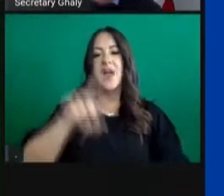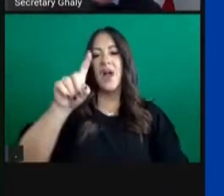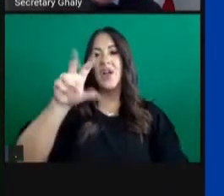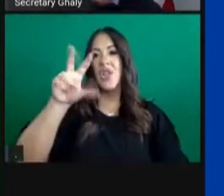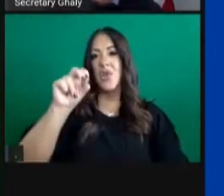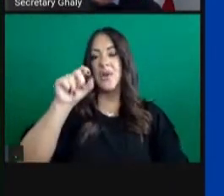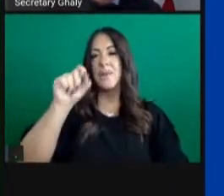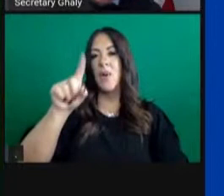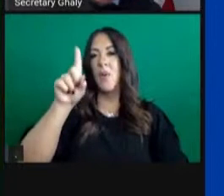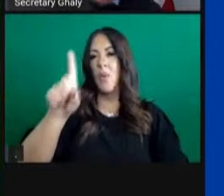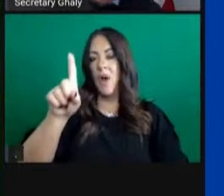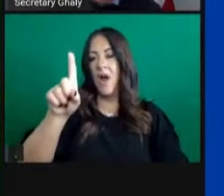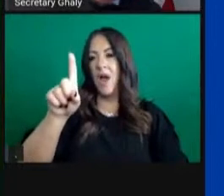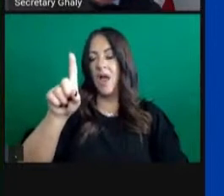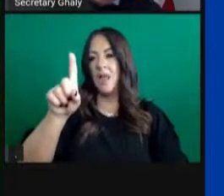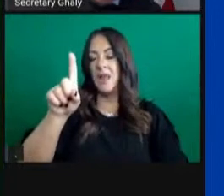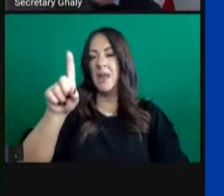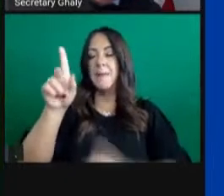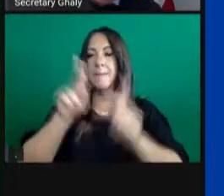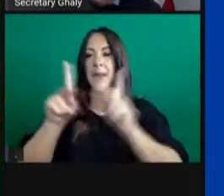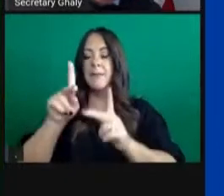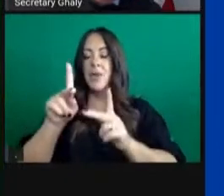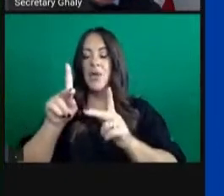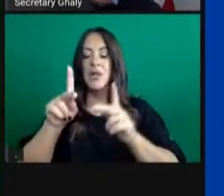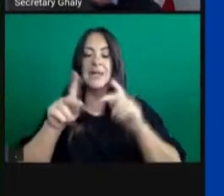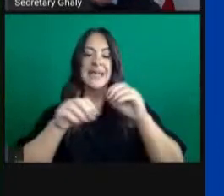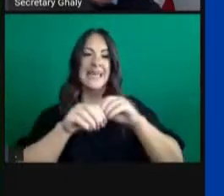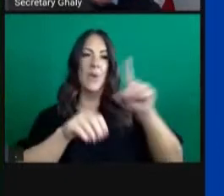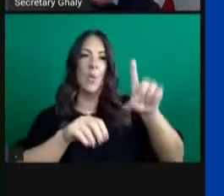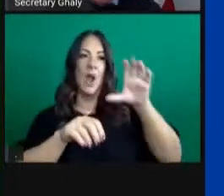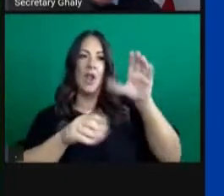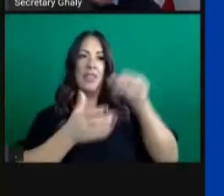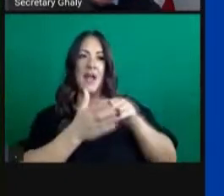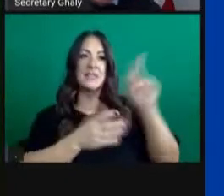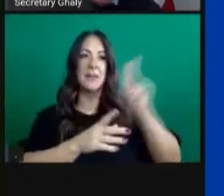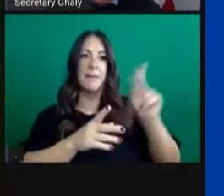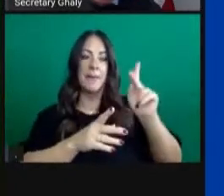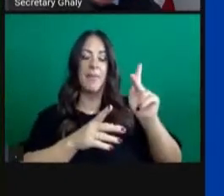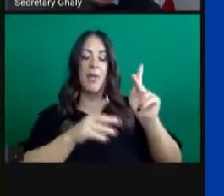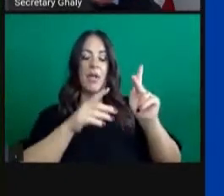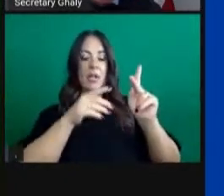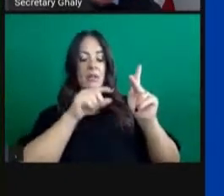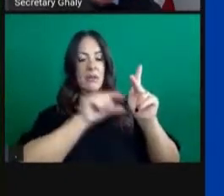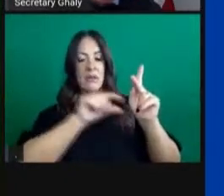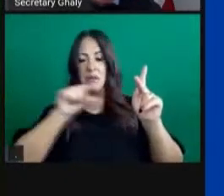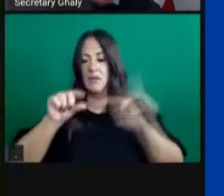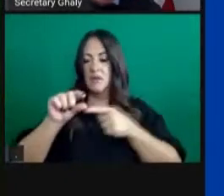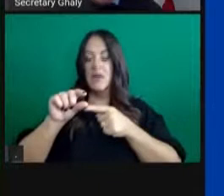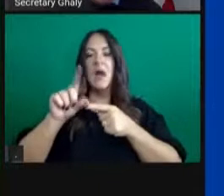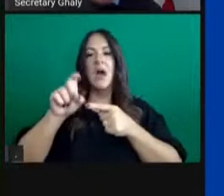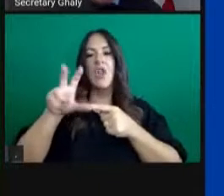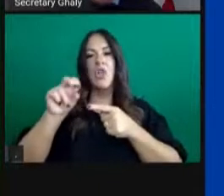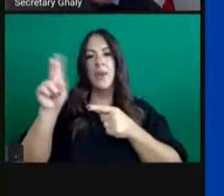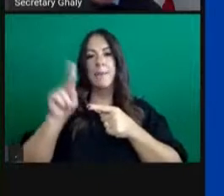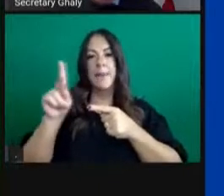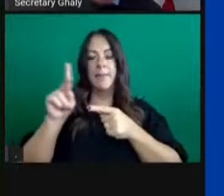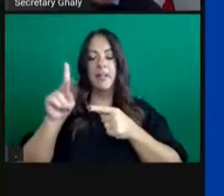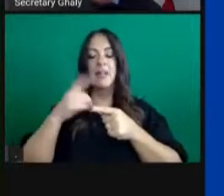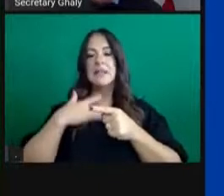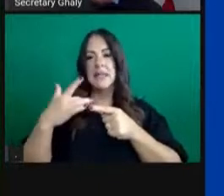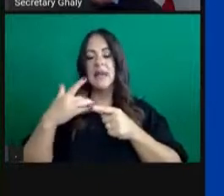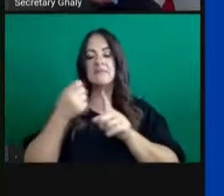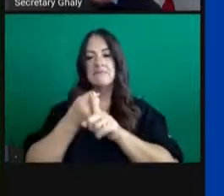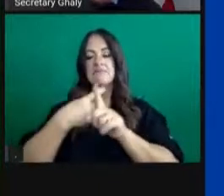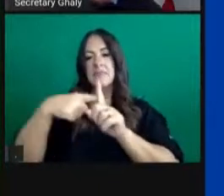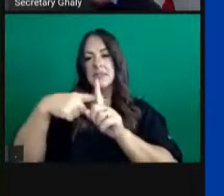per 100,000 per day population. A slightly lower are effective, but still well above one.